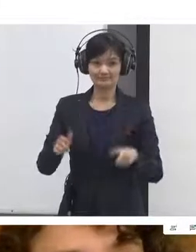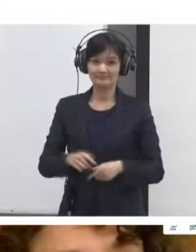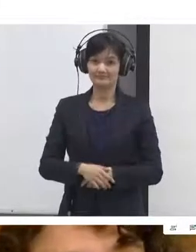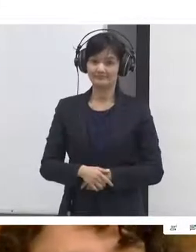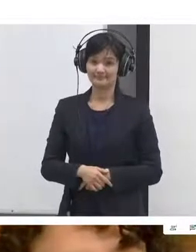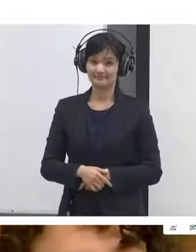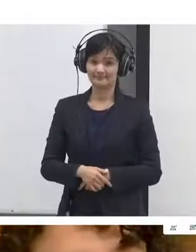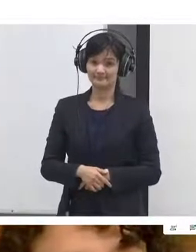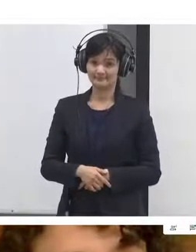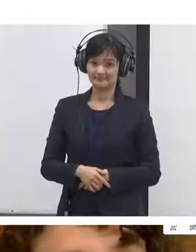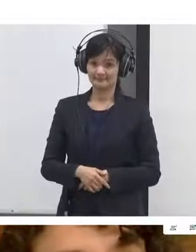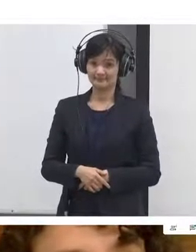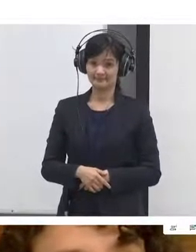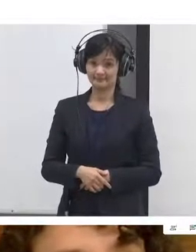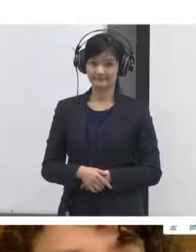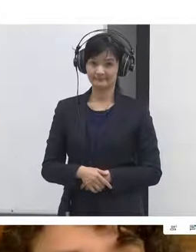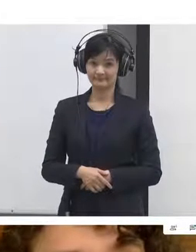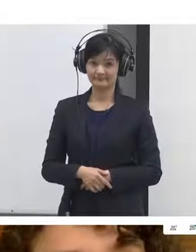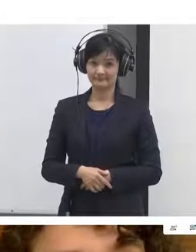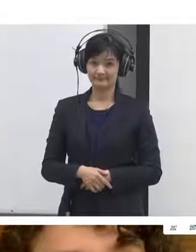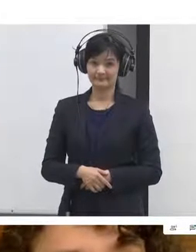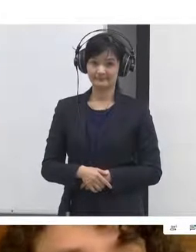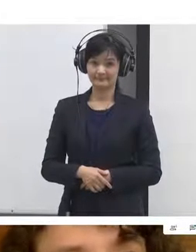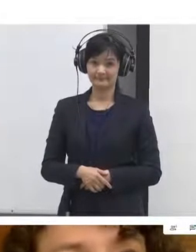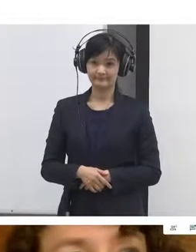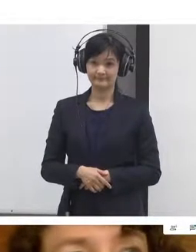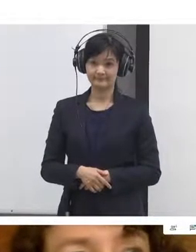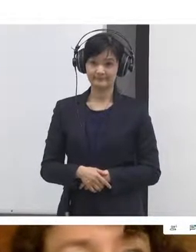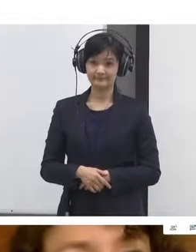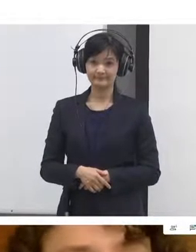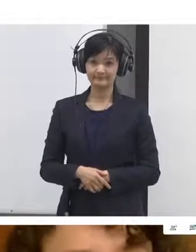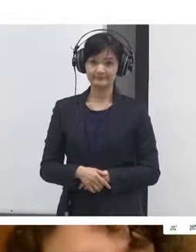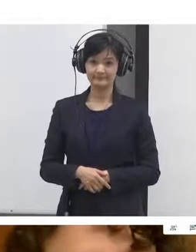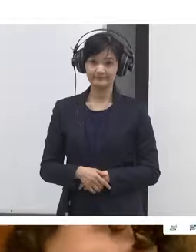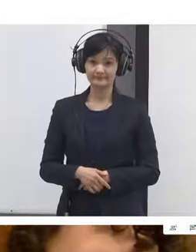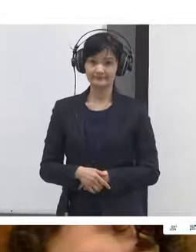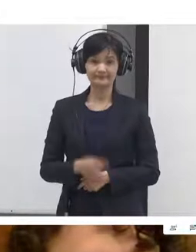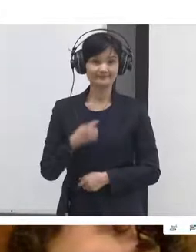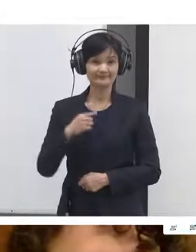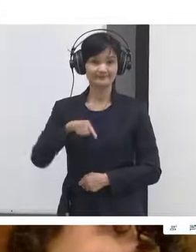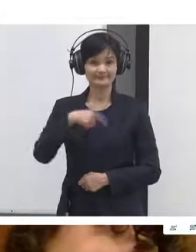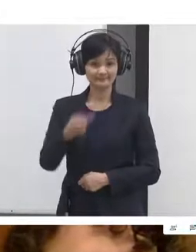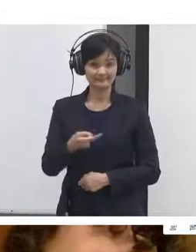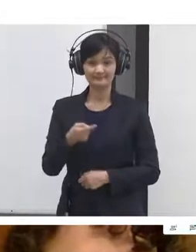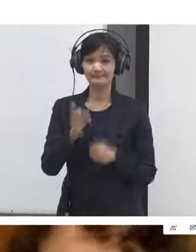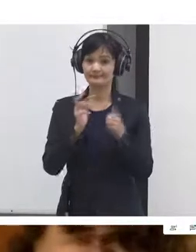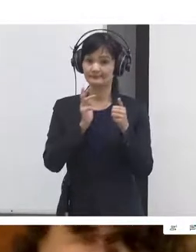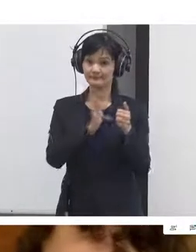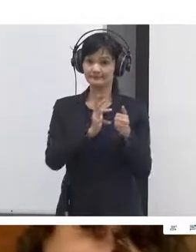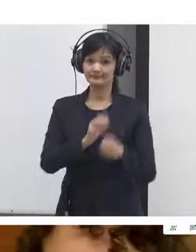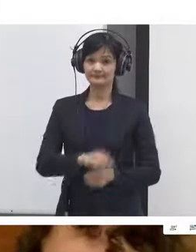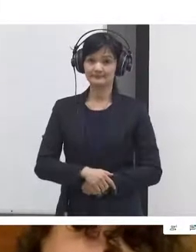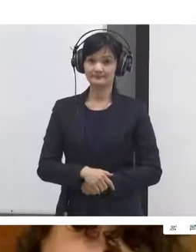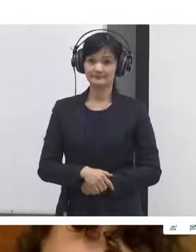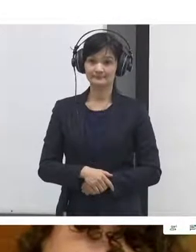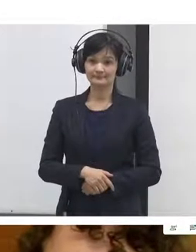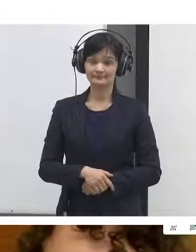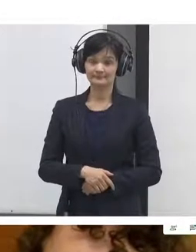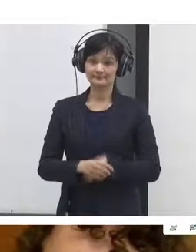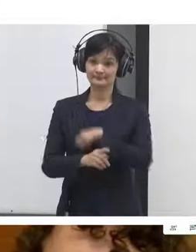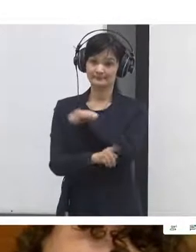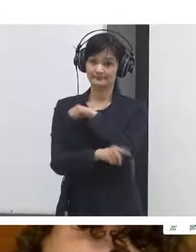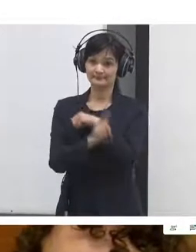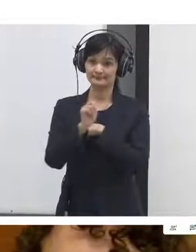so the next question is I'm interested in the last step of what is governance in this